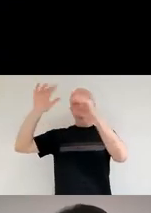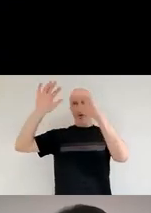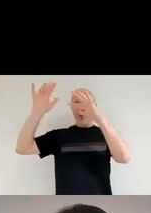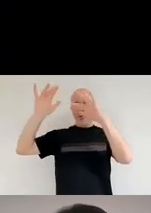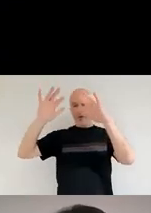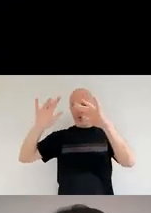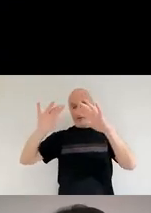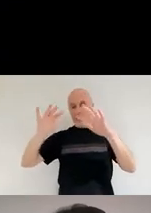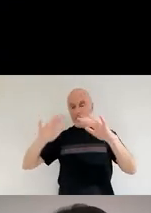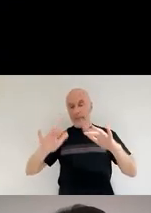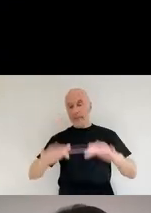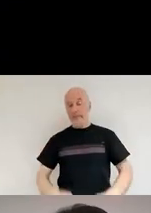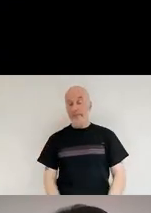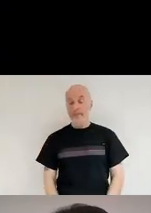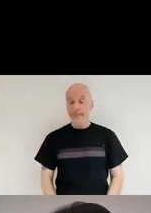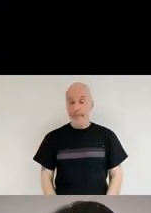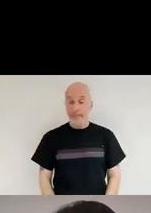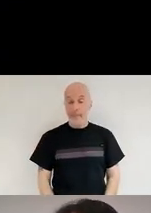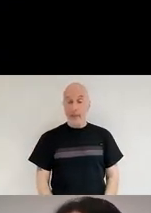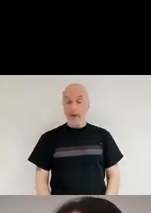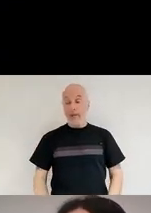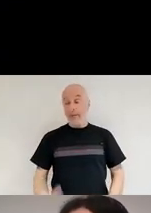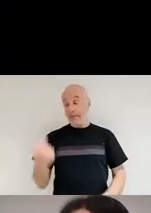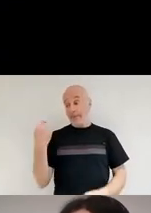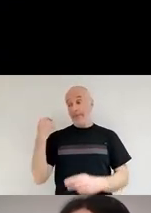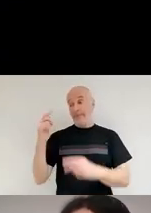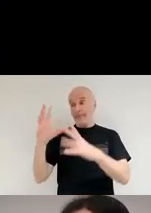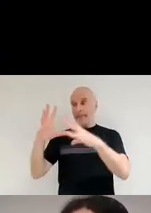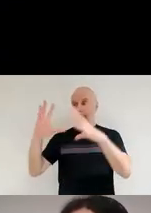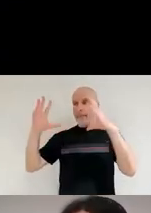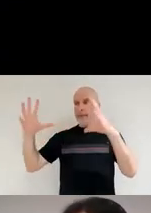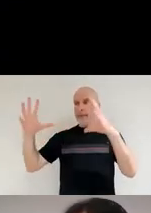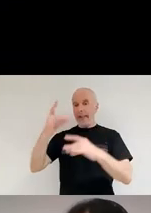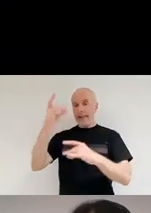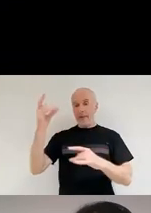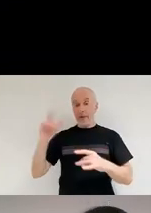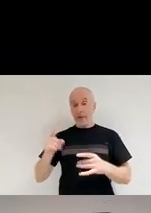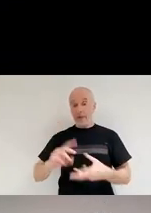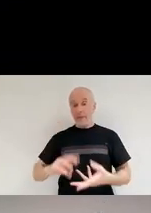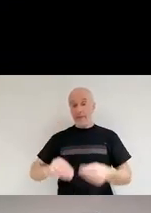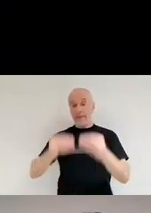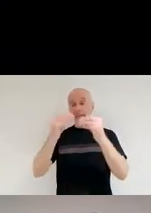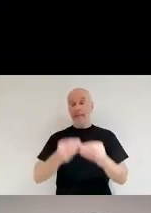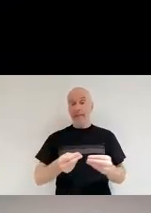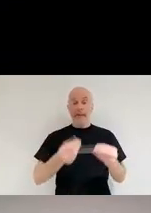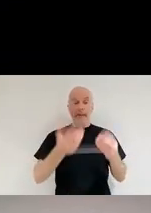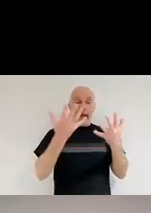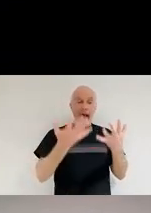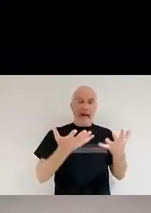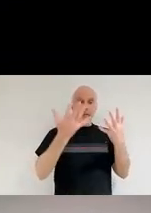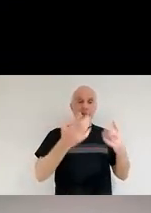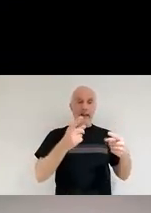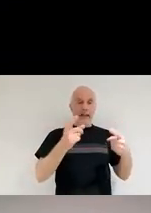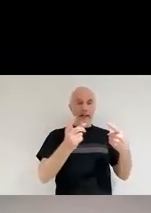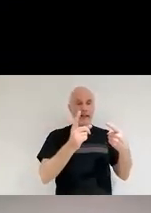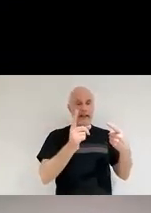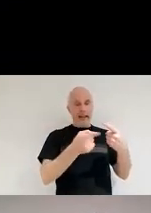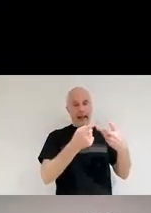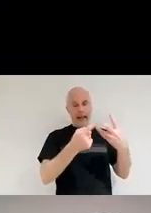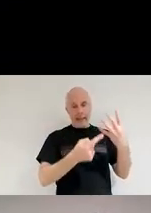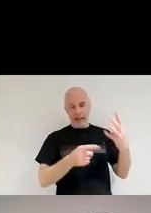furthermore, those massive stars are the stars that actually produce all these heavy elements. So every single element like